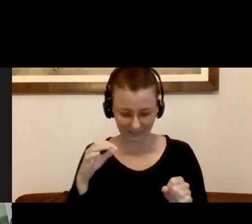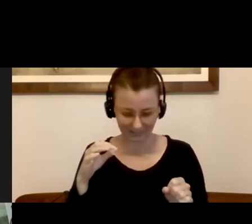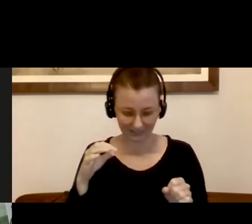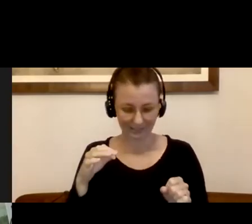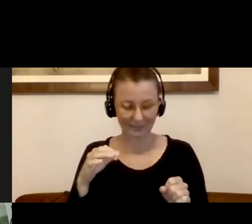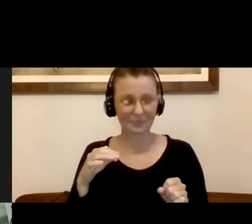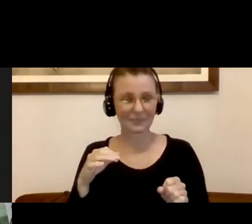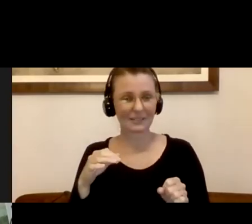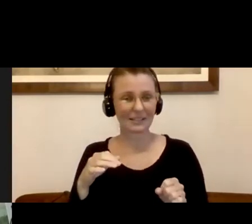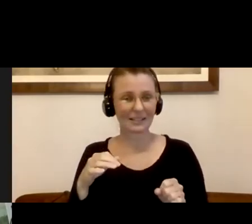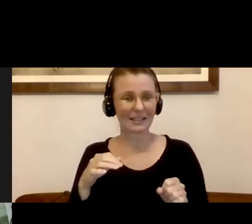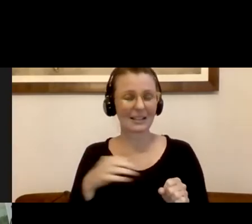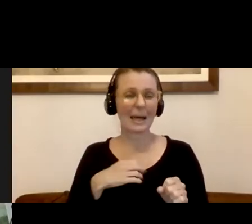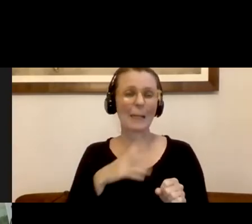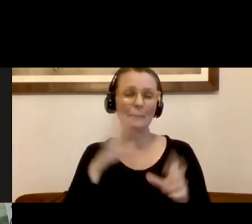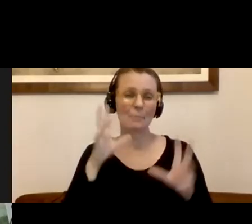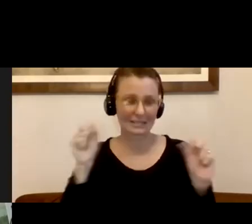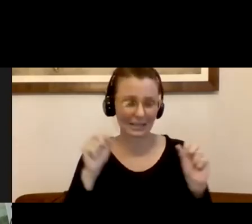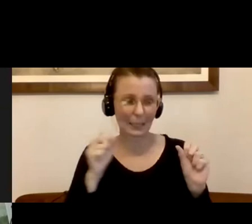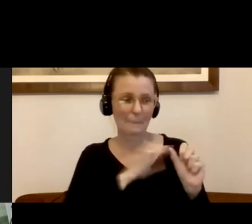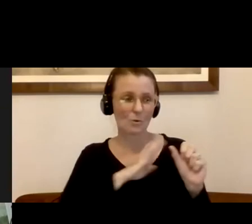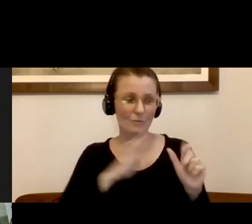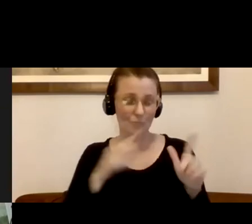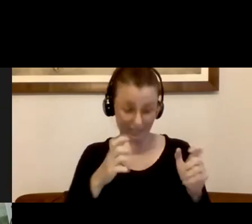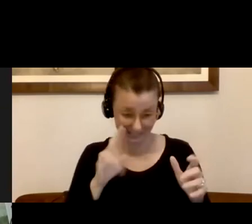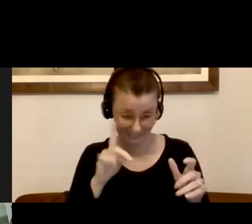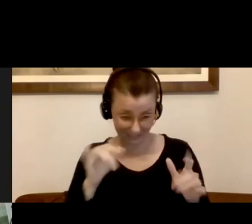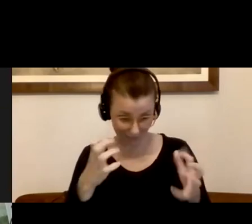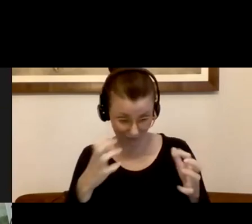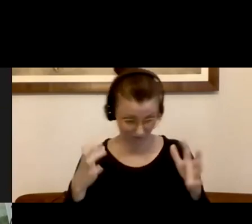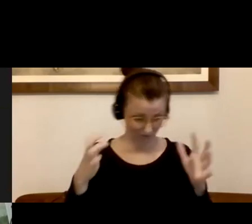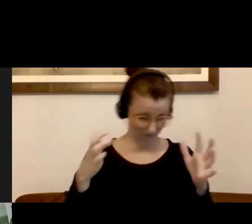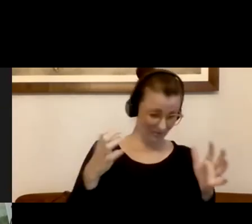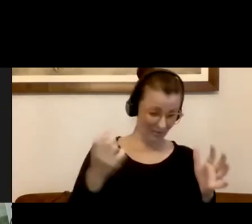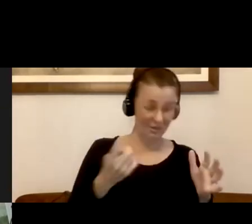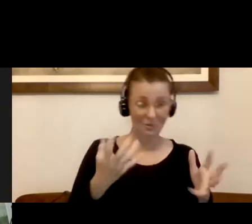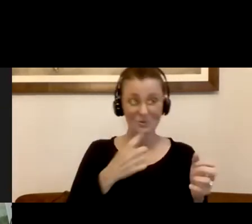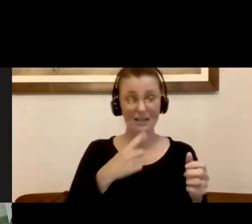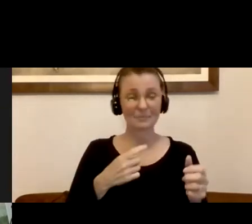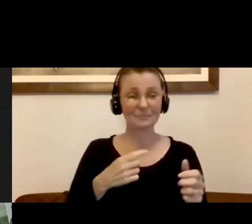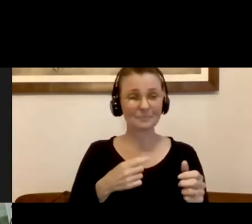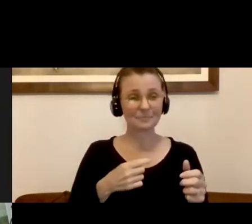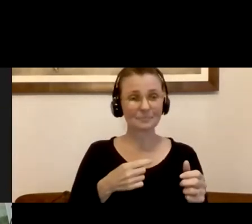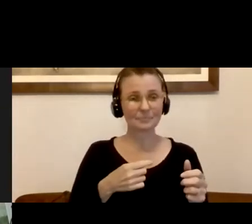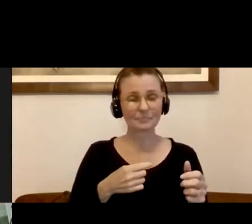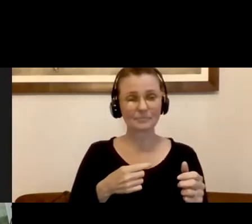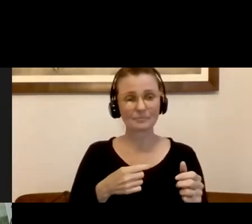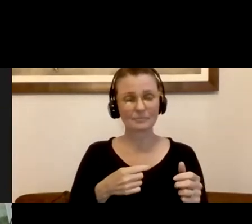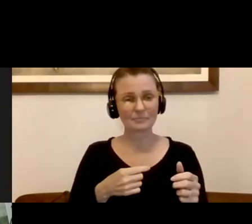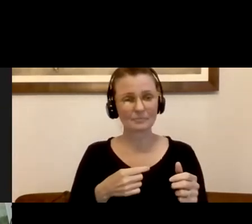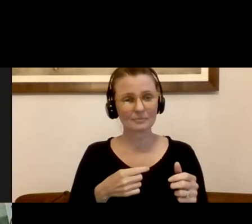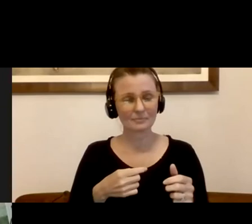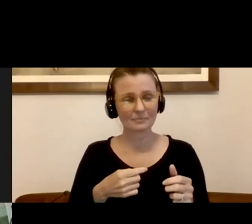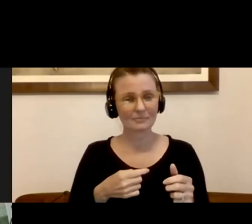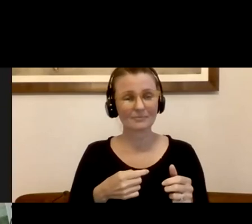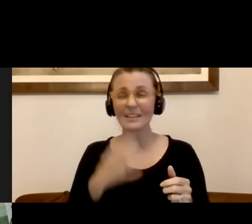the president and board of directors. Thank you, Joe, for that comment. No, Cindy, do you want to, anything you want to say to Joe? Thank you, Joe. Just keep plugging